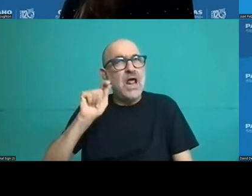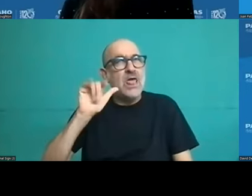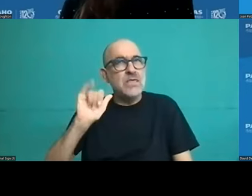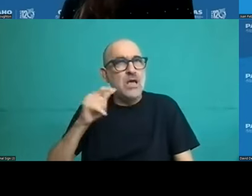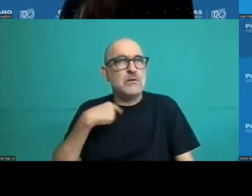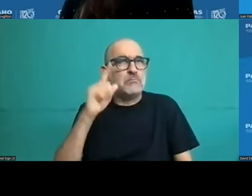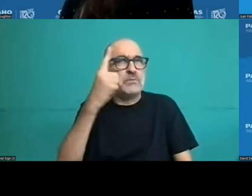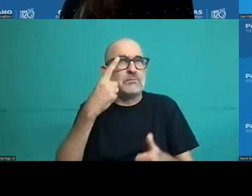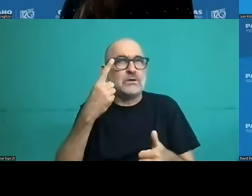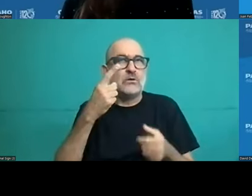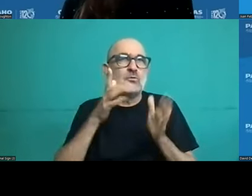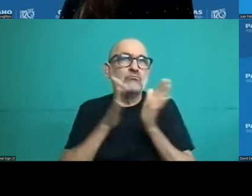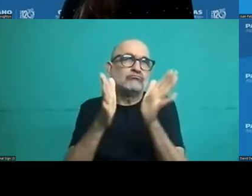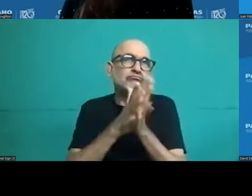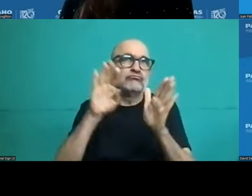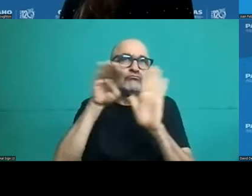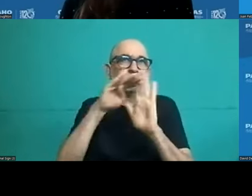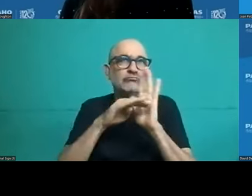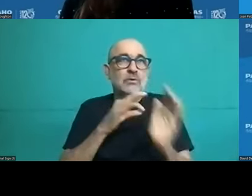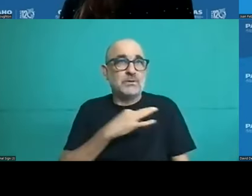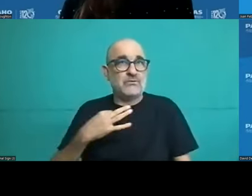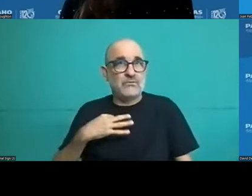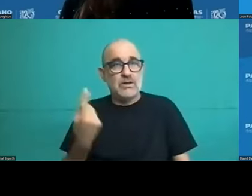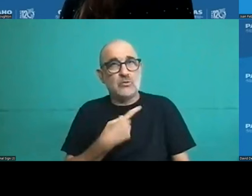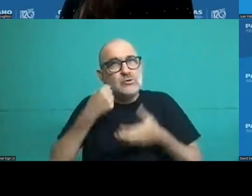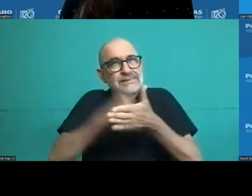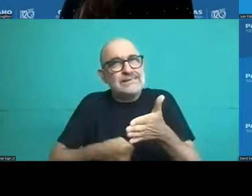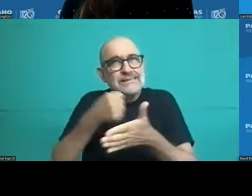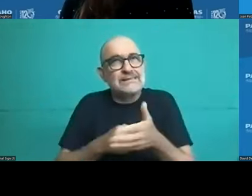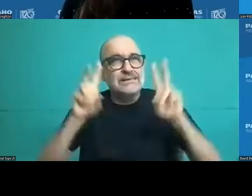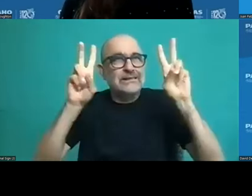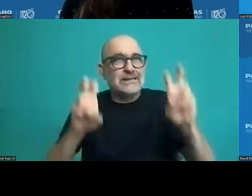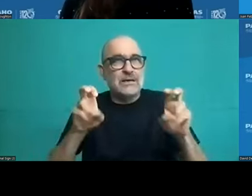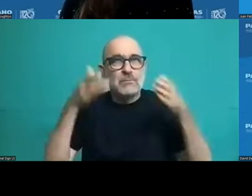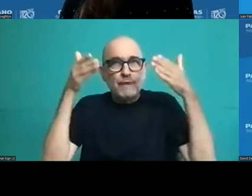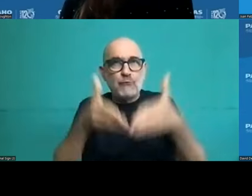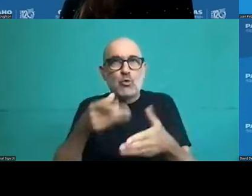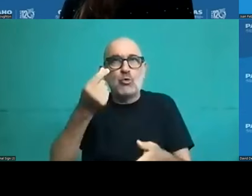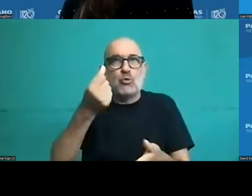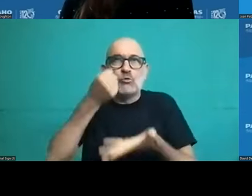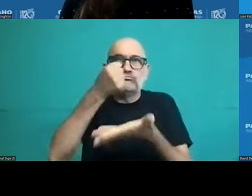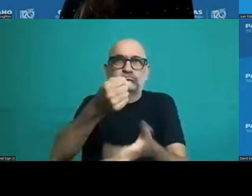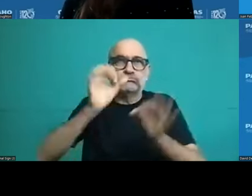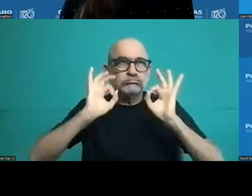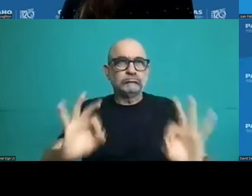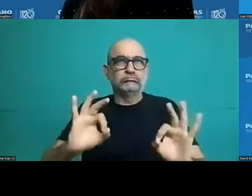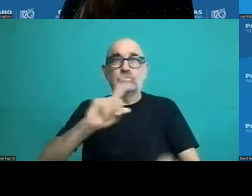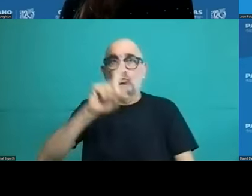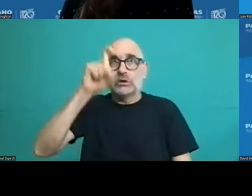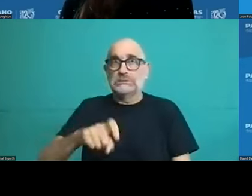basically paying attention to the assurance side, not necessarily the supply side, healthcare